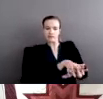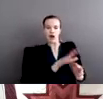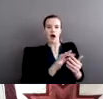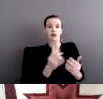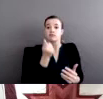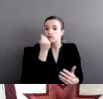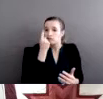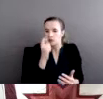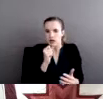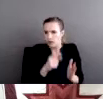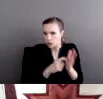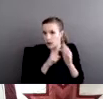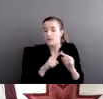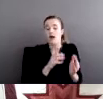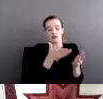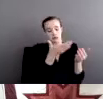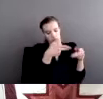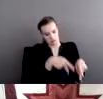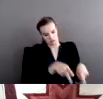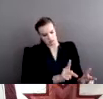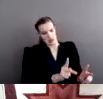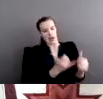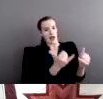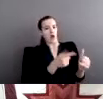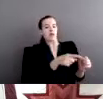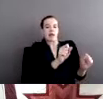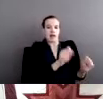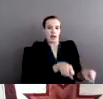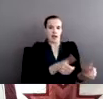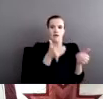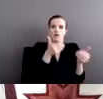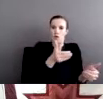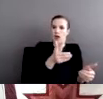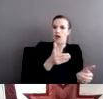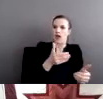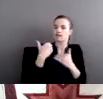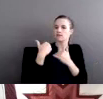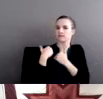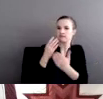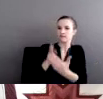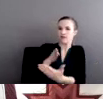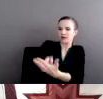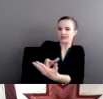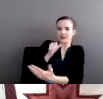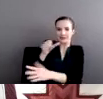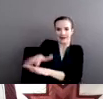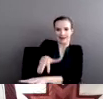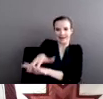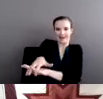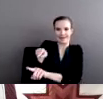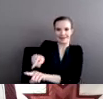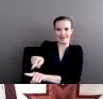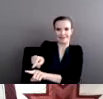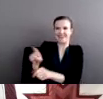to prosecute non-Indians for the first time since 1978. It is